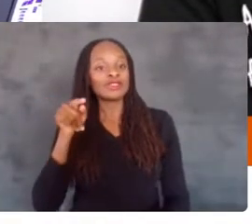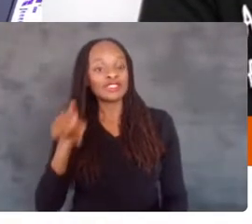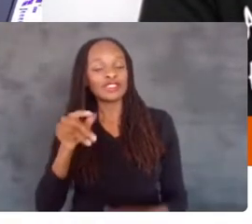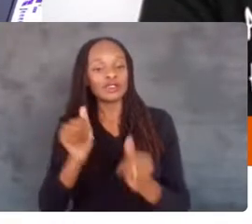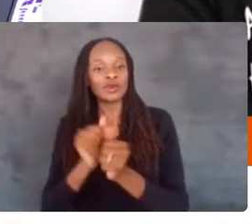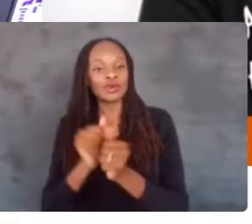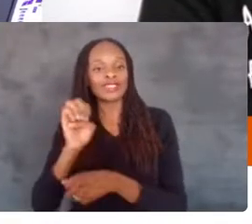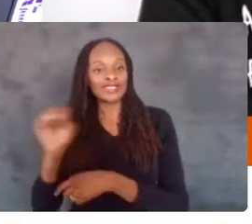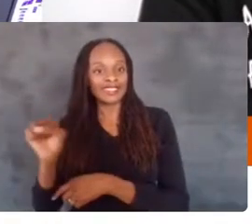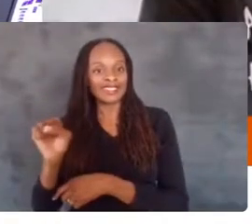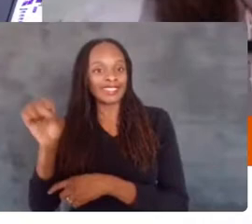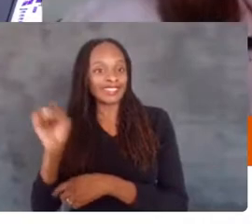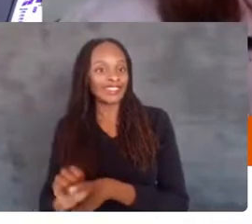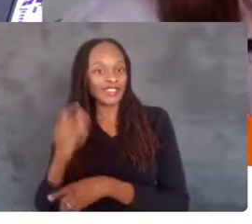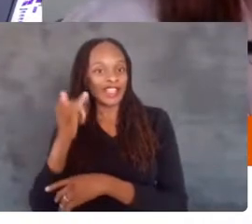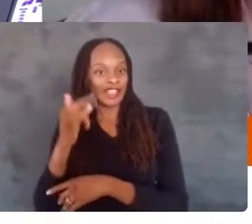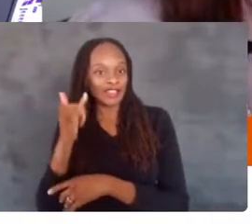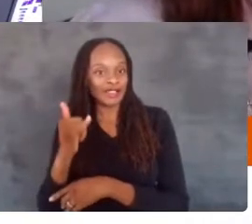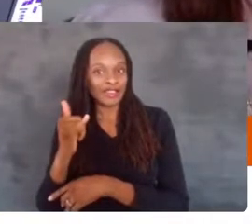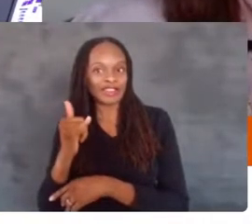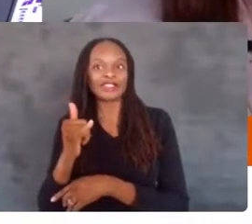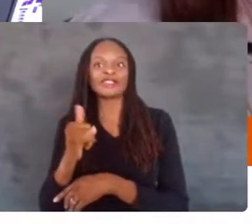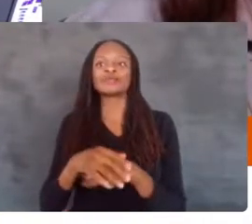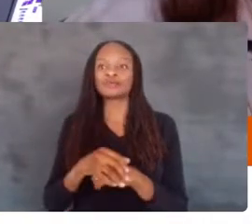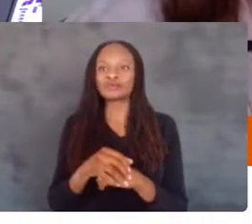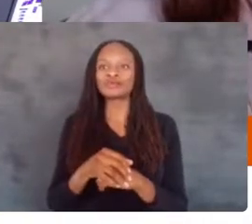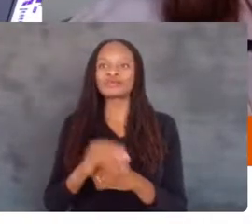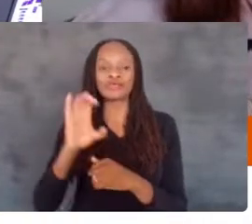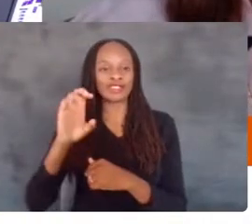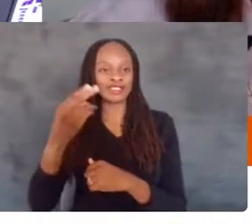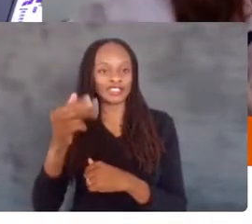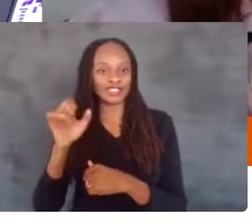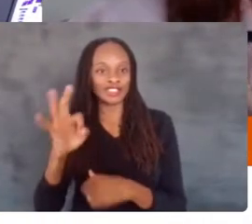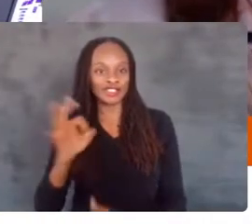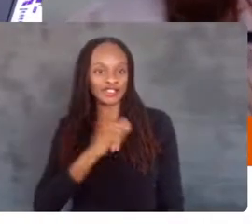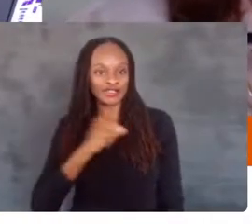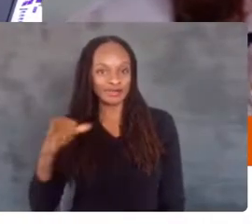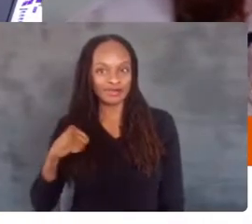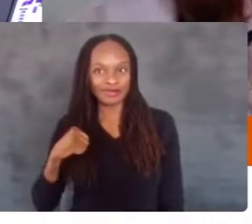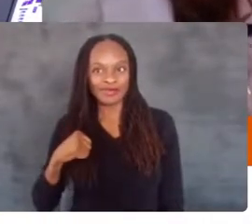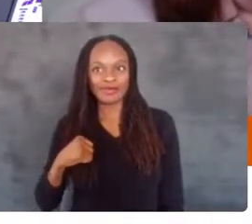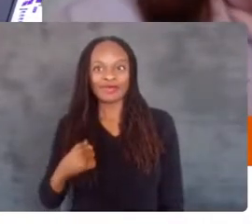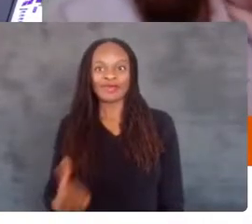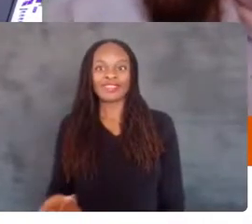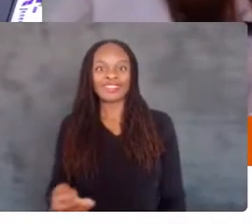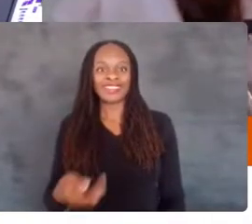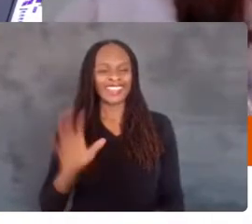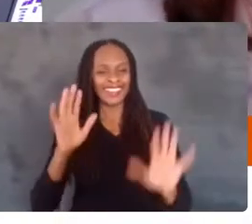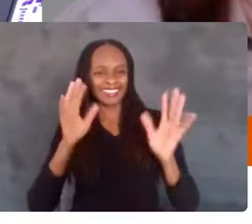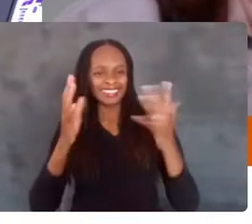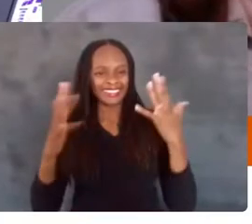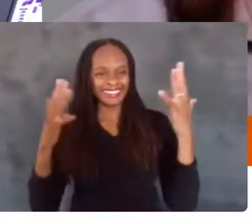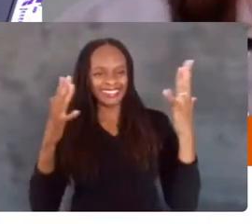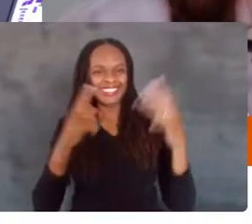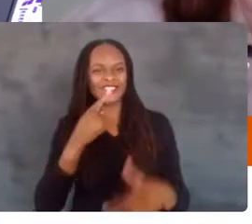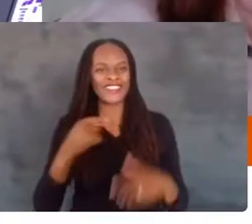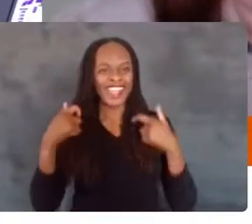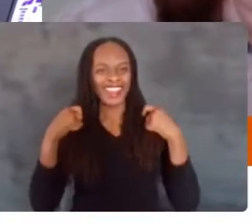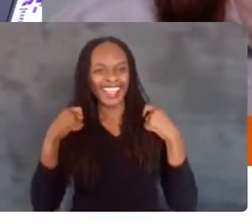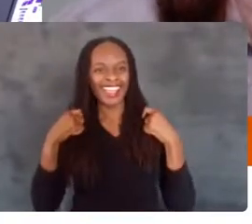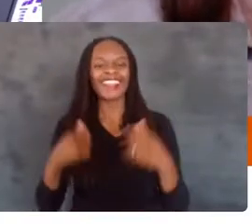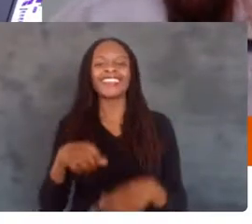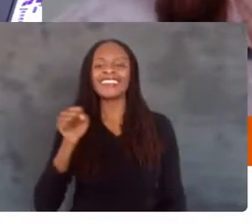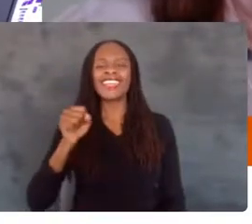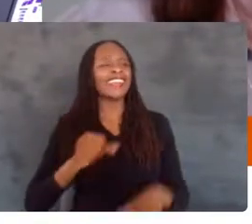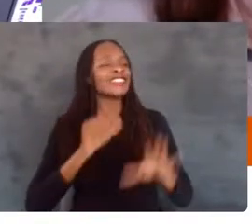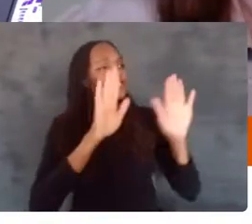California. Nancy, please join me. It's the return of the redheads. It's so great to